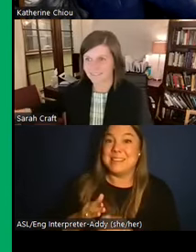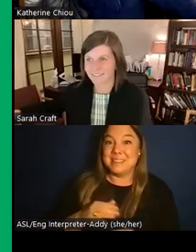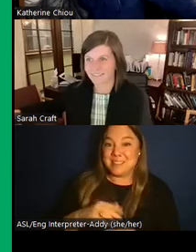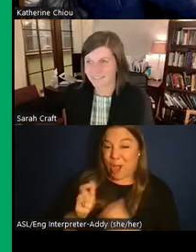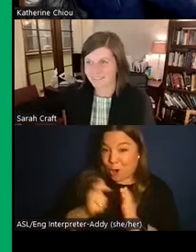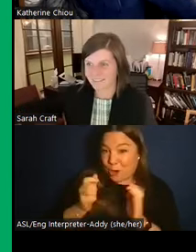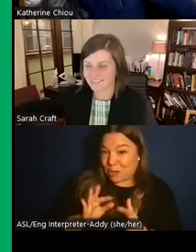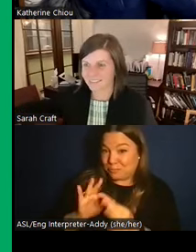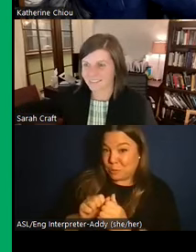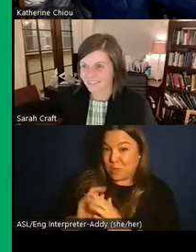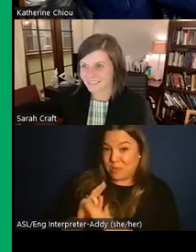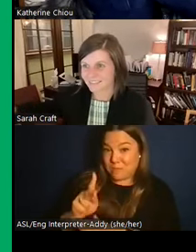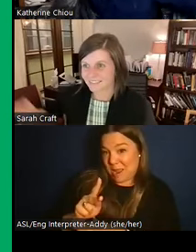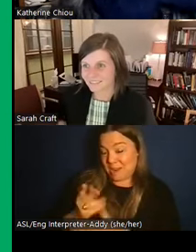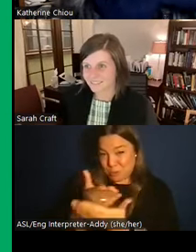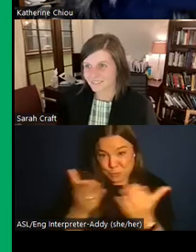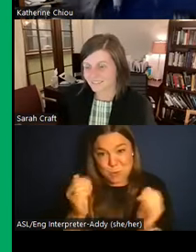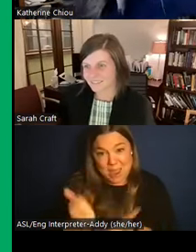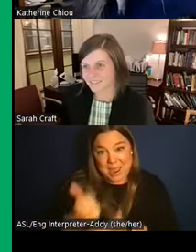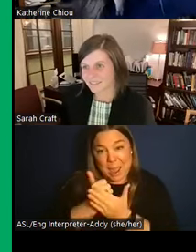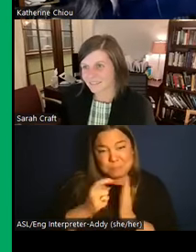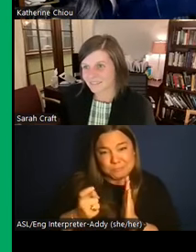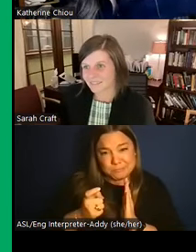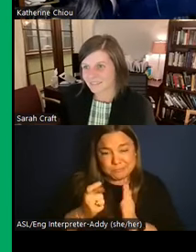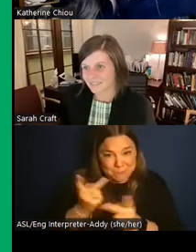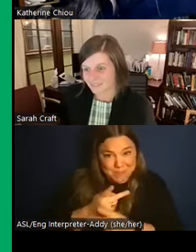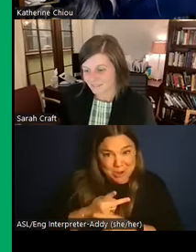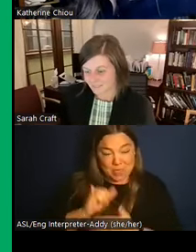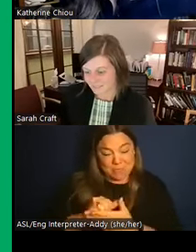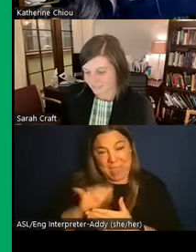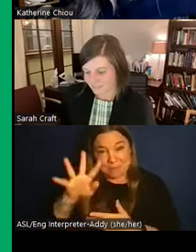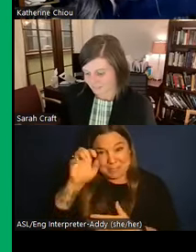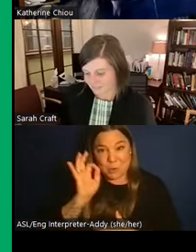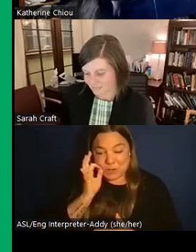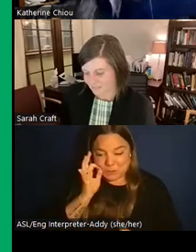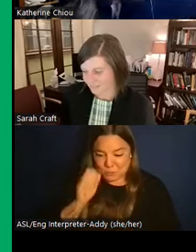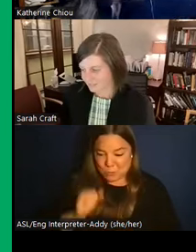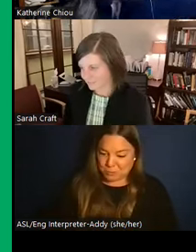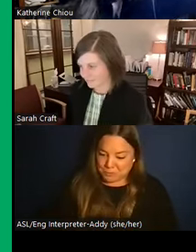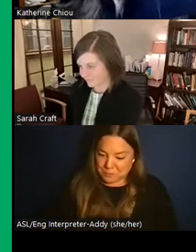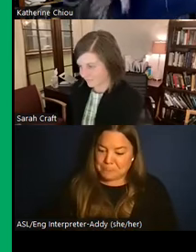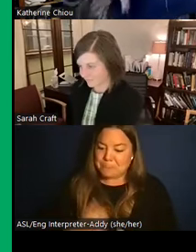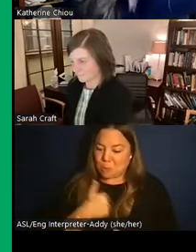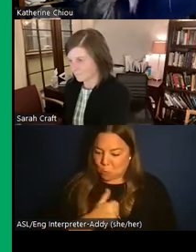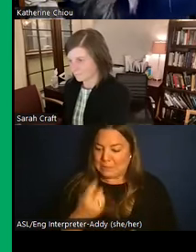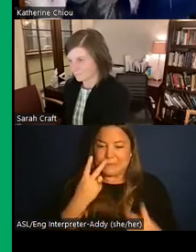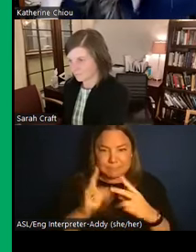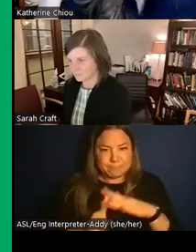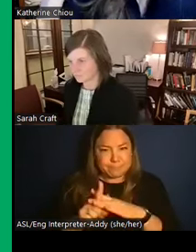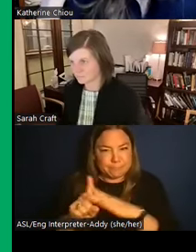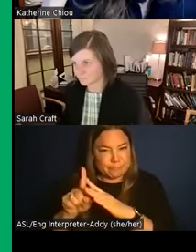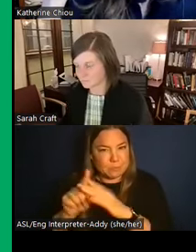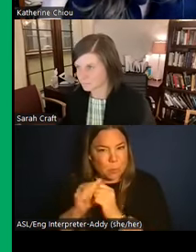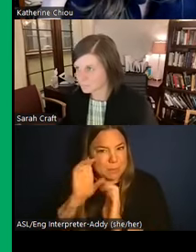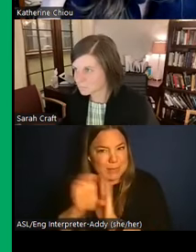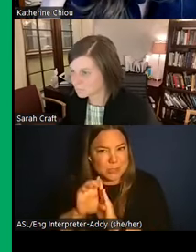mysterious mutual fruit is. So it's something that we see again, identified in iconography. It's about yay